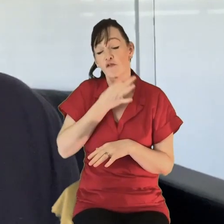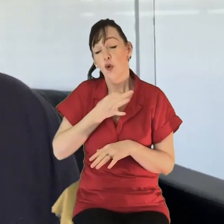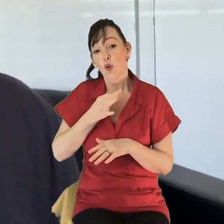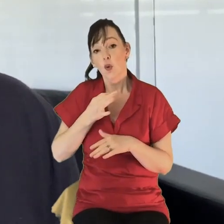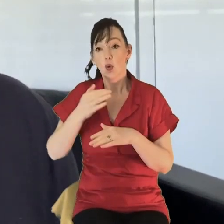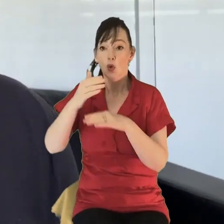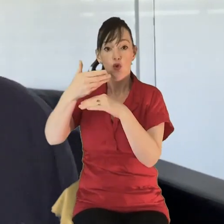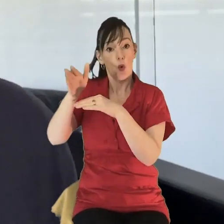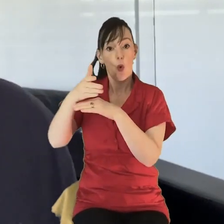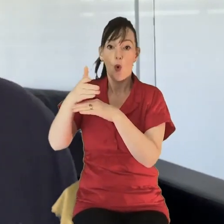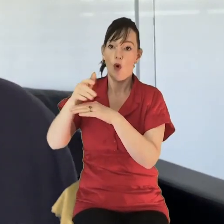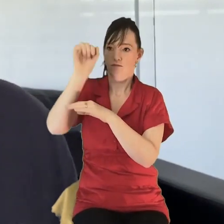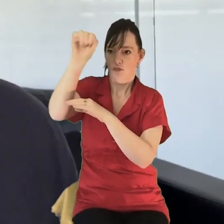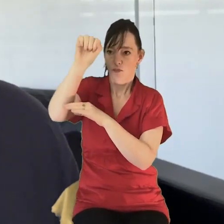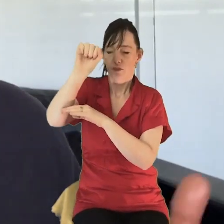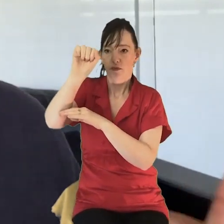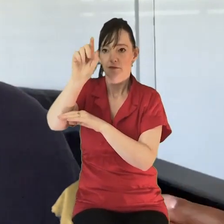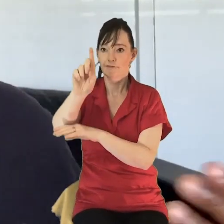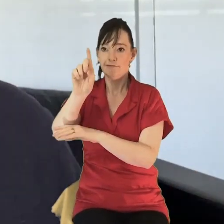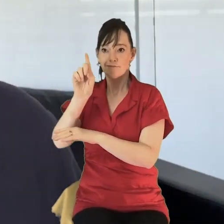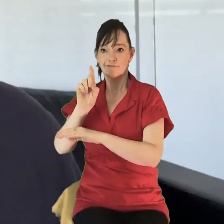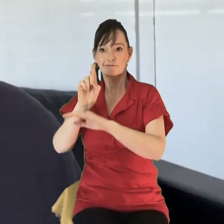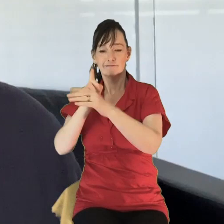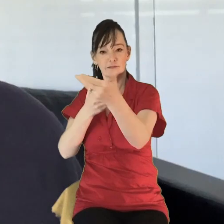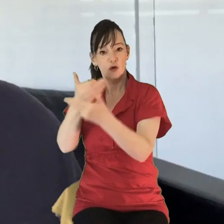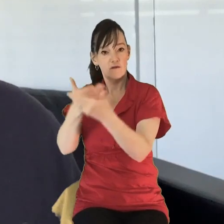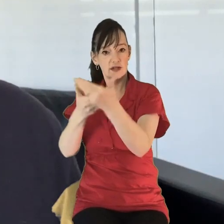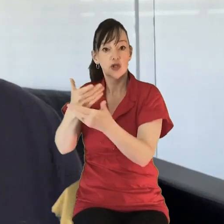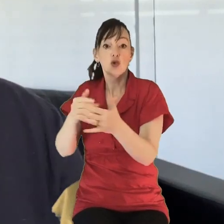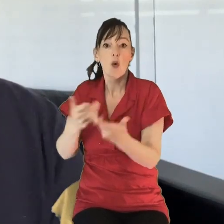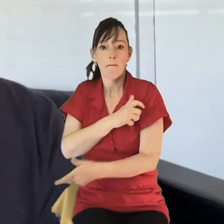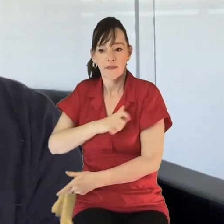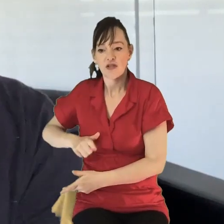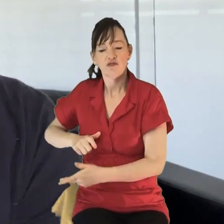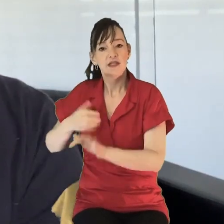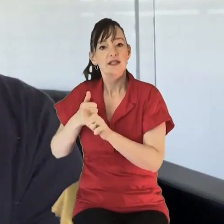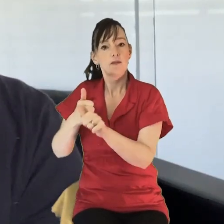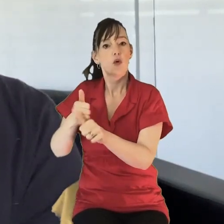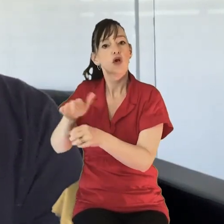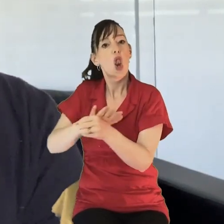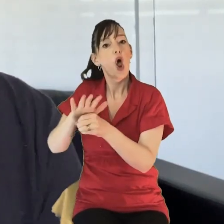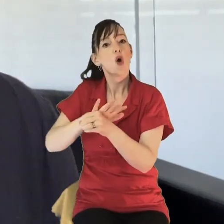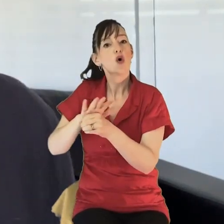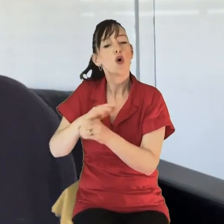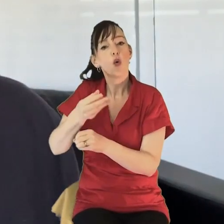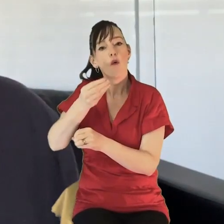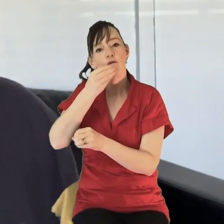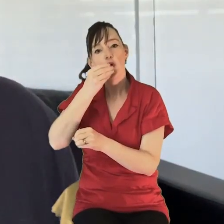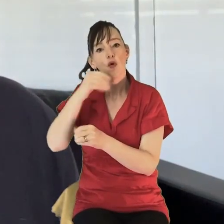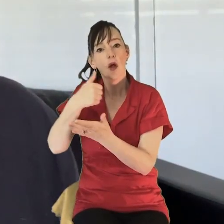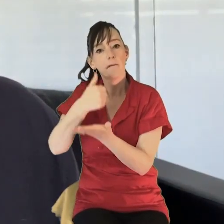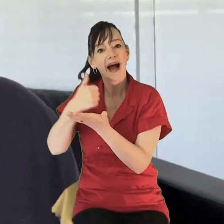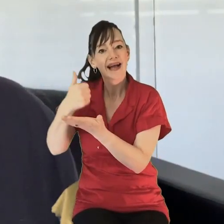conversations where missionaries have been supporting local food banks and delivering food to the doorstep and then being